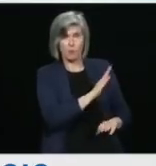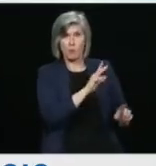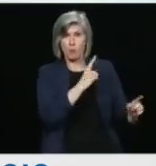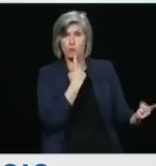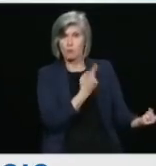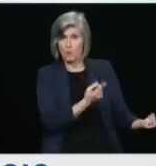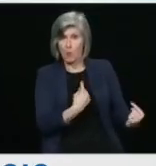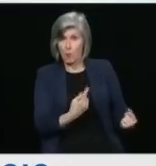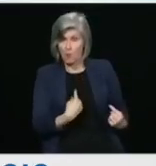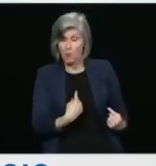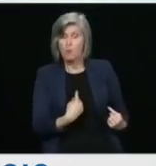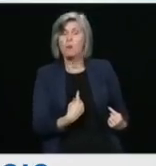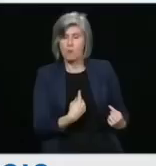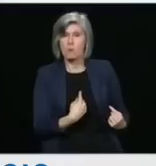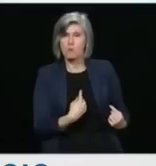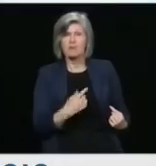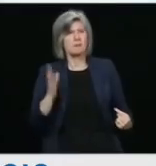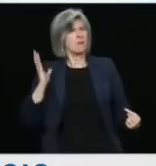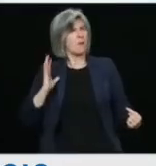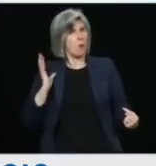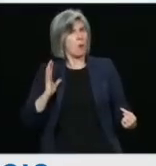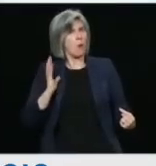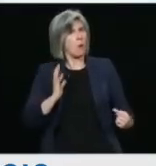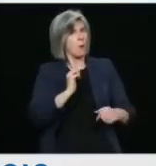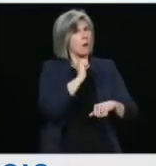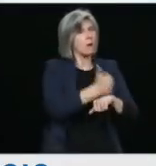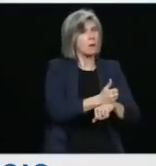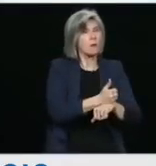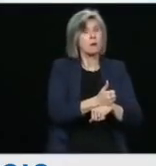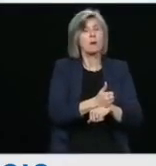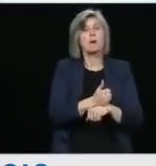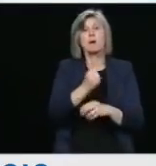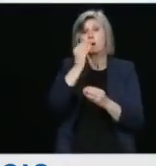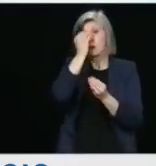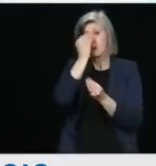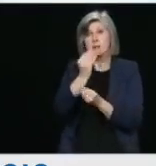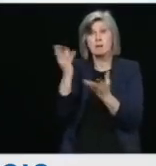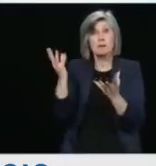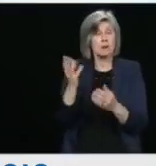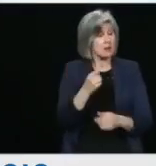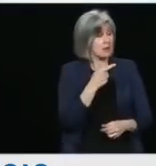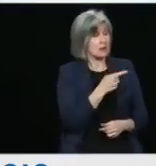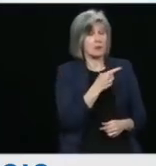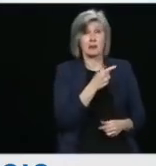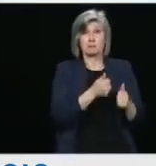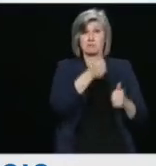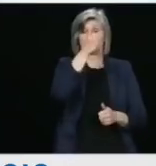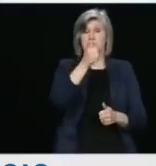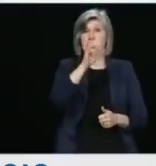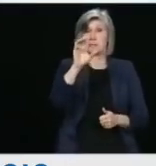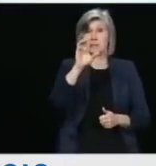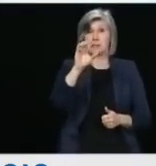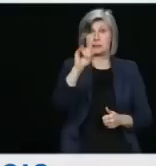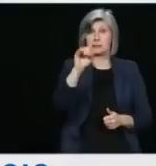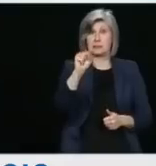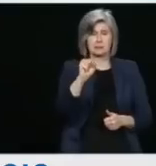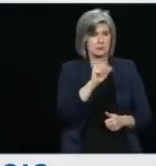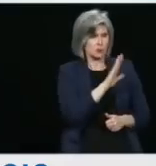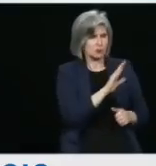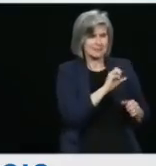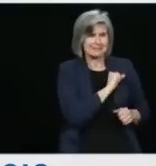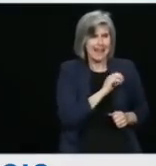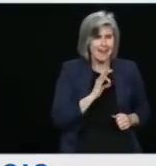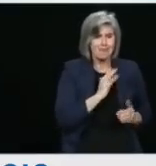the director of CSIS and all of his staff have been working very diligently to begin implementing a number of very